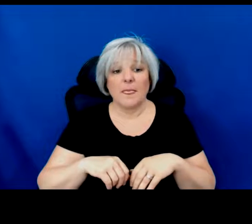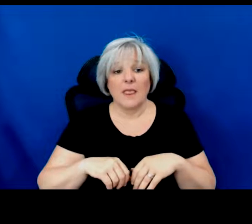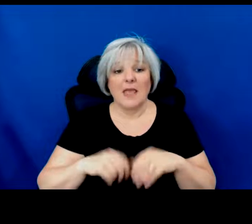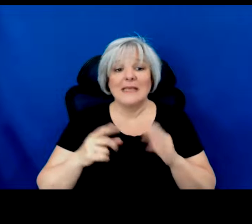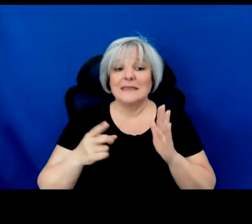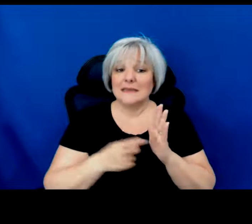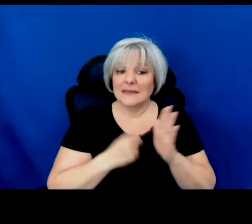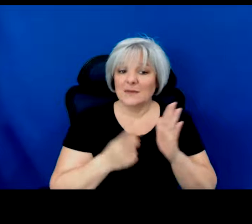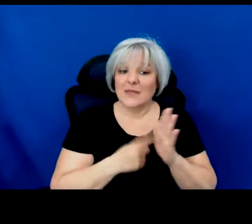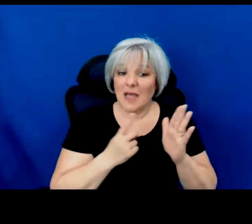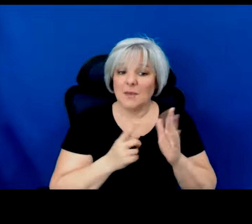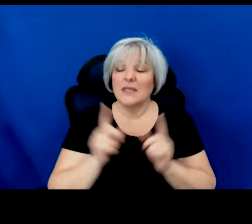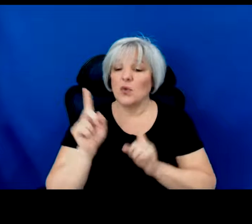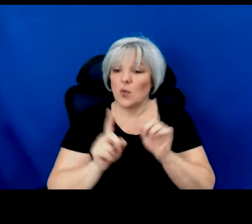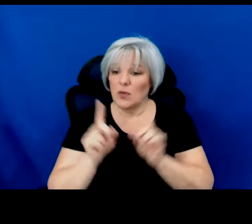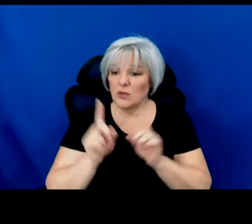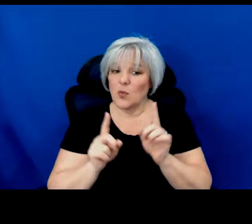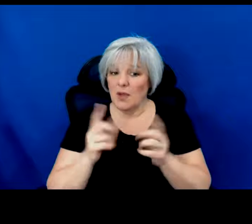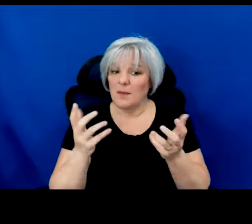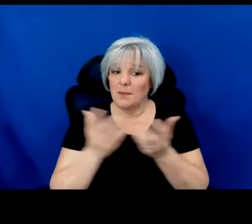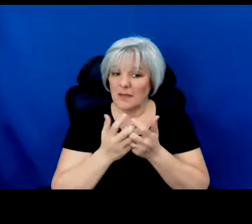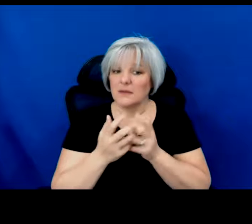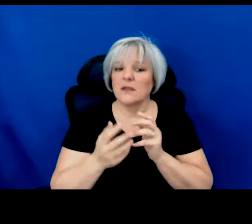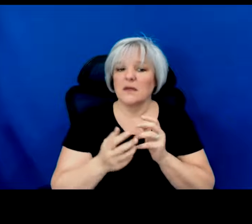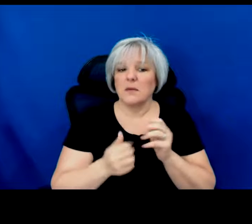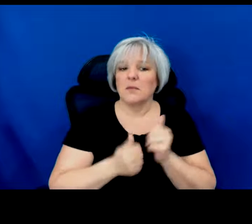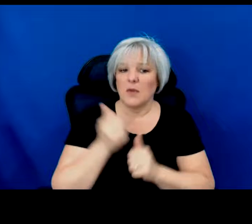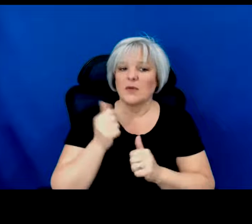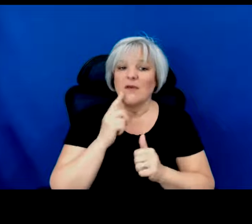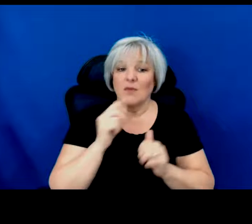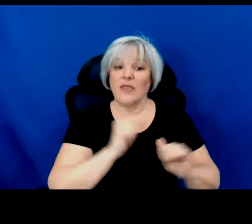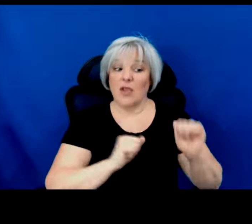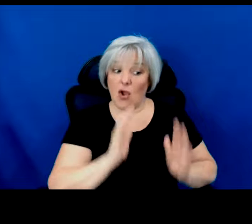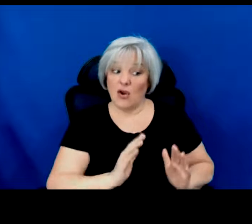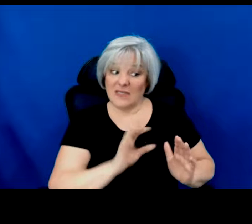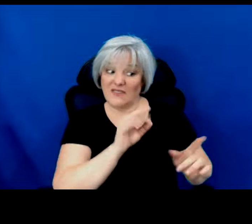Sometimes it's a one-to-one match. It is up to a one-to-one match of the artist fee.